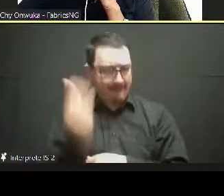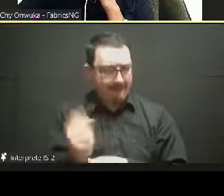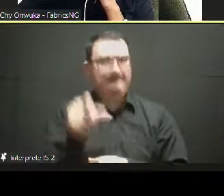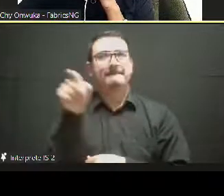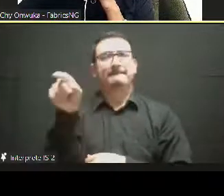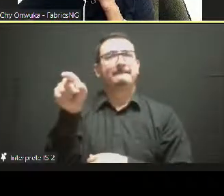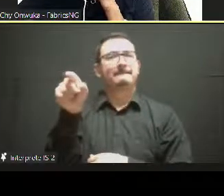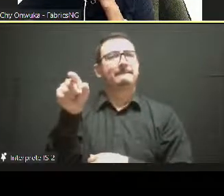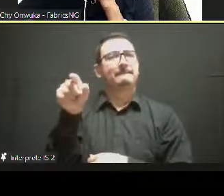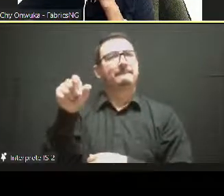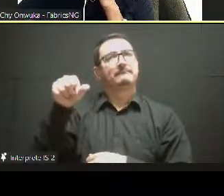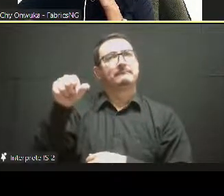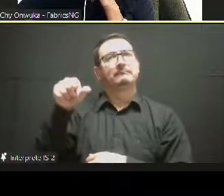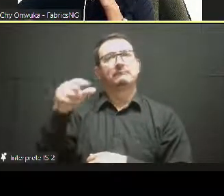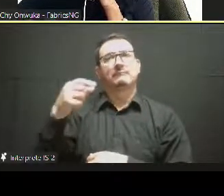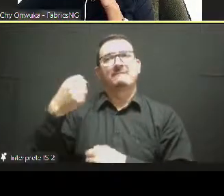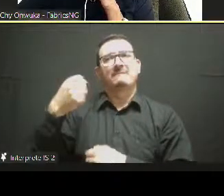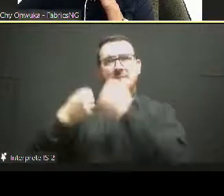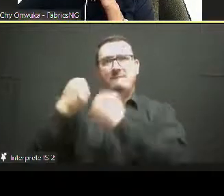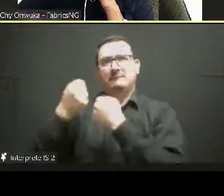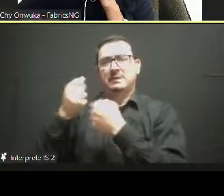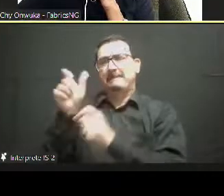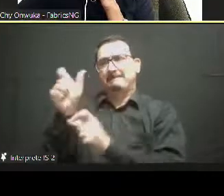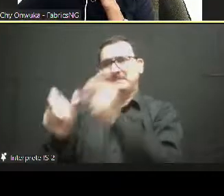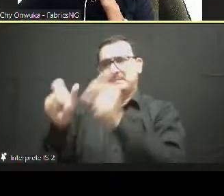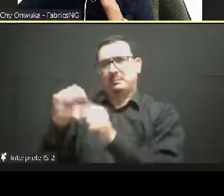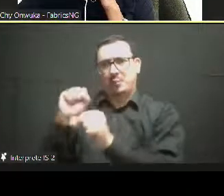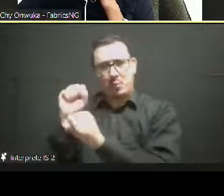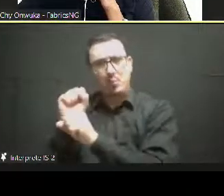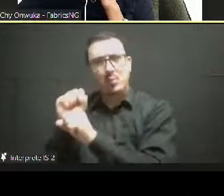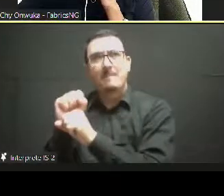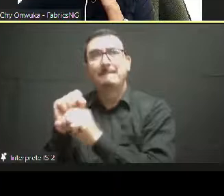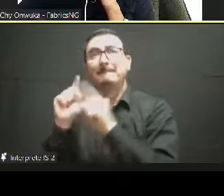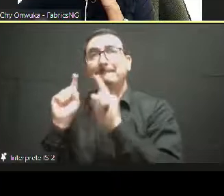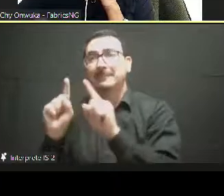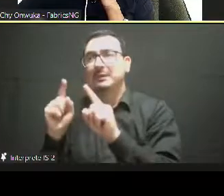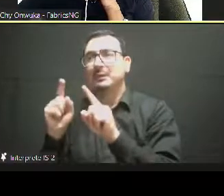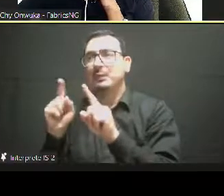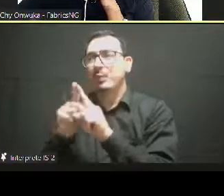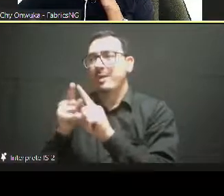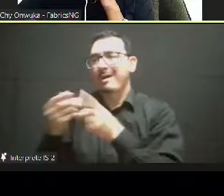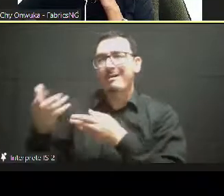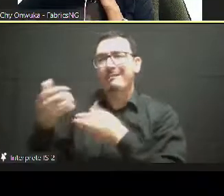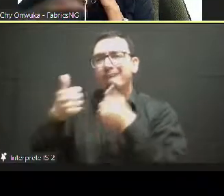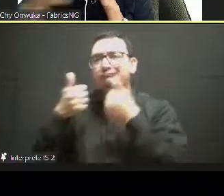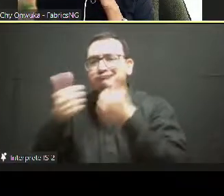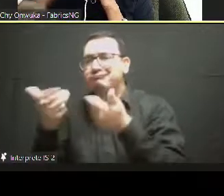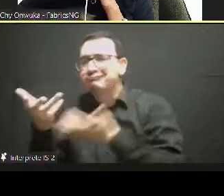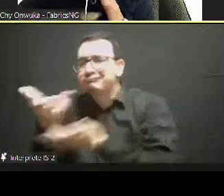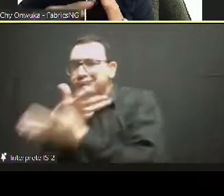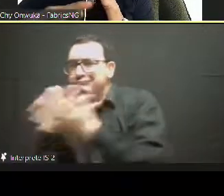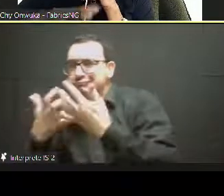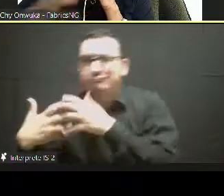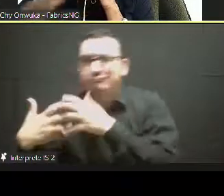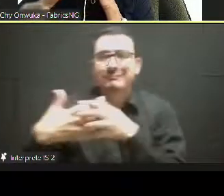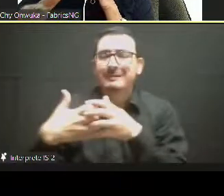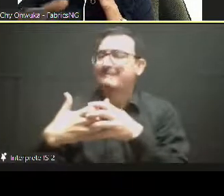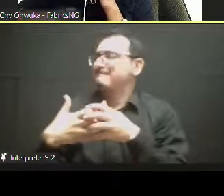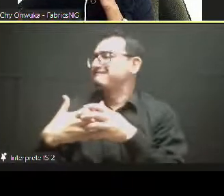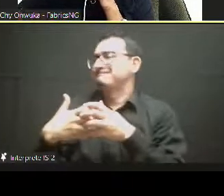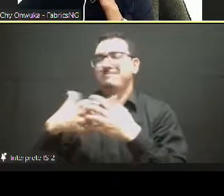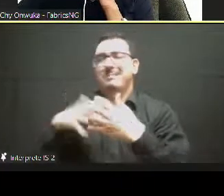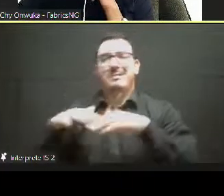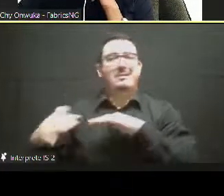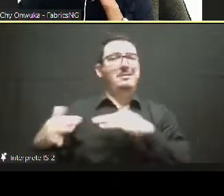disorganized informal markets that make fabric sourcing very cumbersome and time consuming and frankly, it's